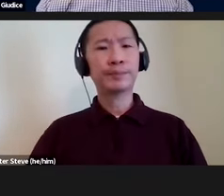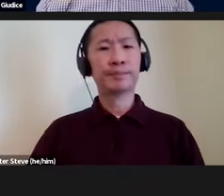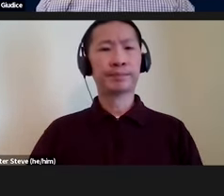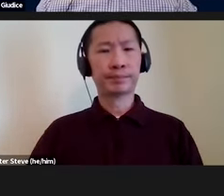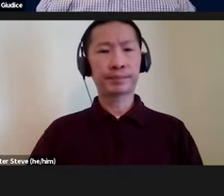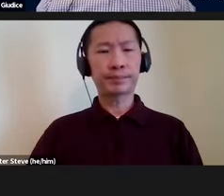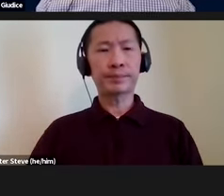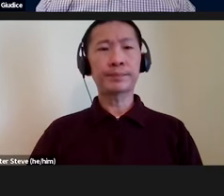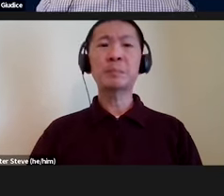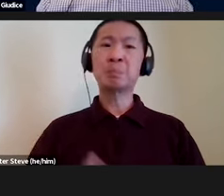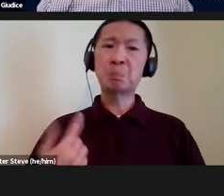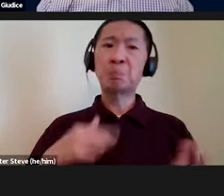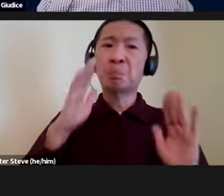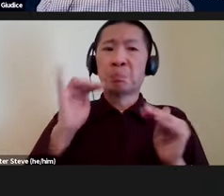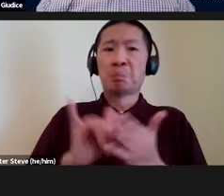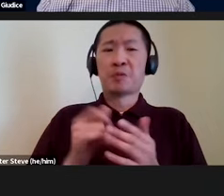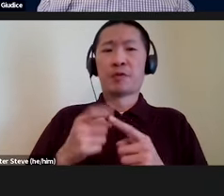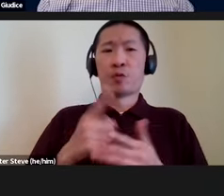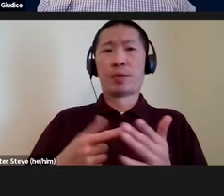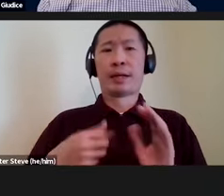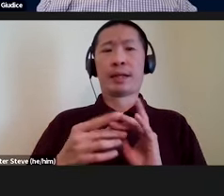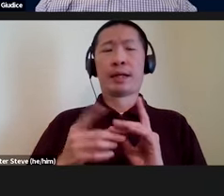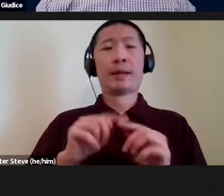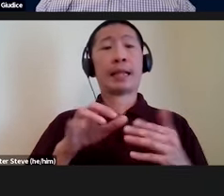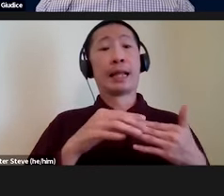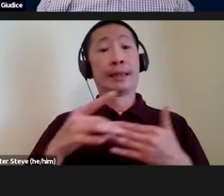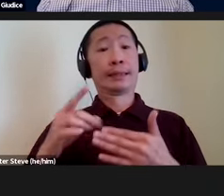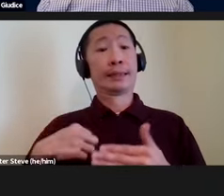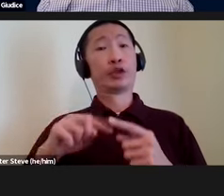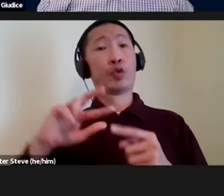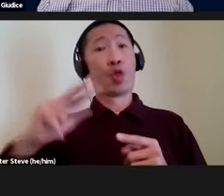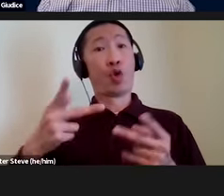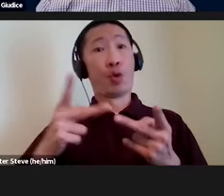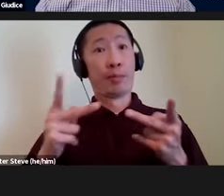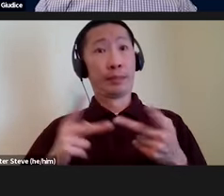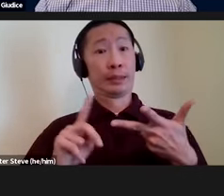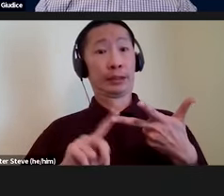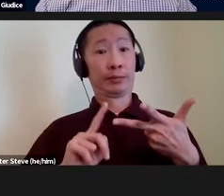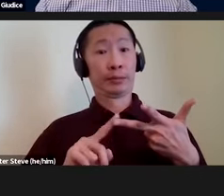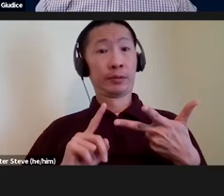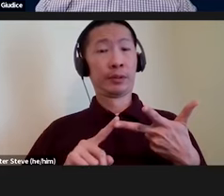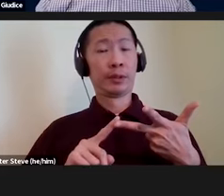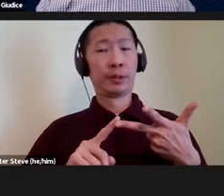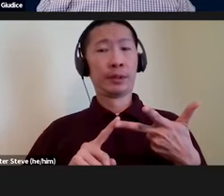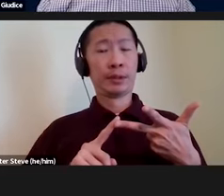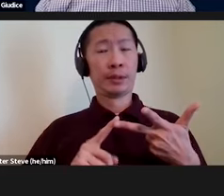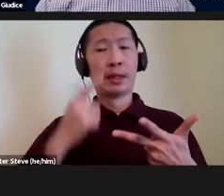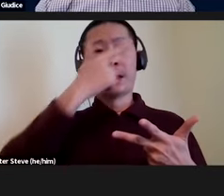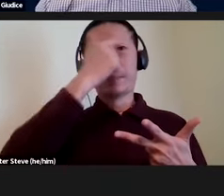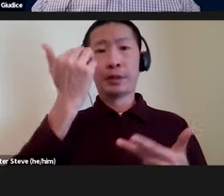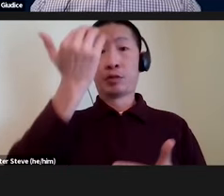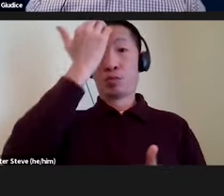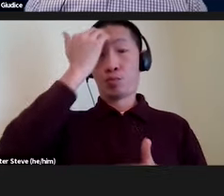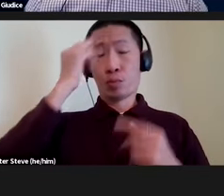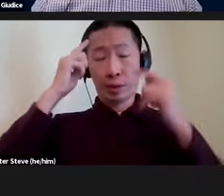This is kind of expected from what I'm saying, but this leads us to a third position, and that is, essentially, since the brain